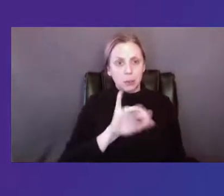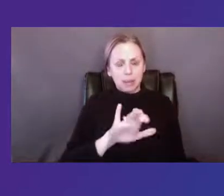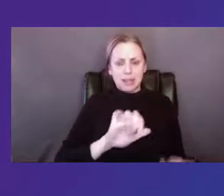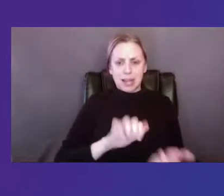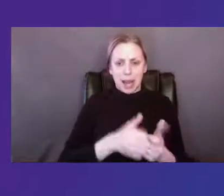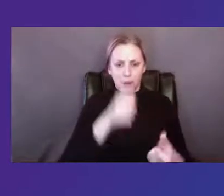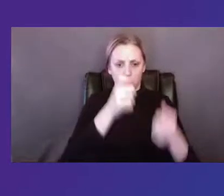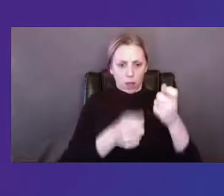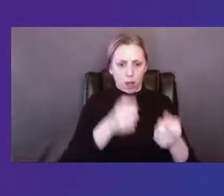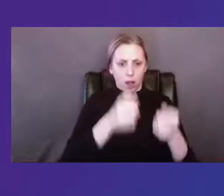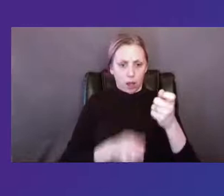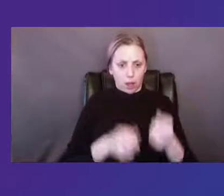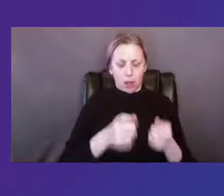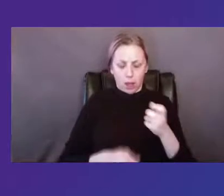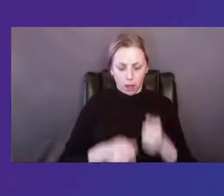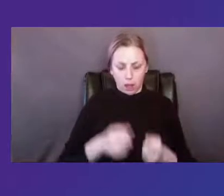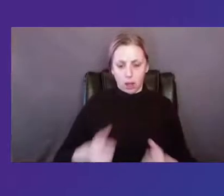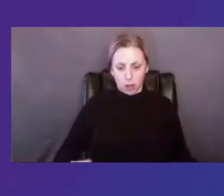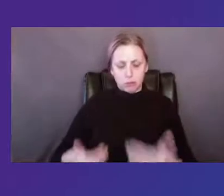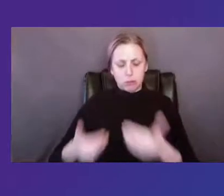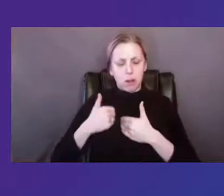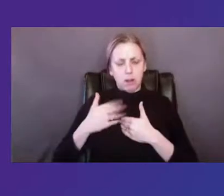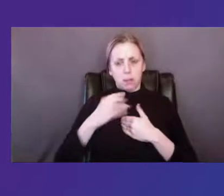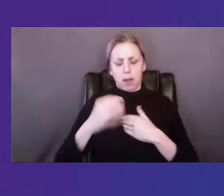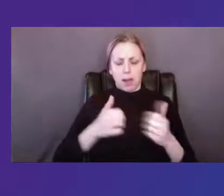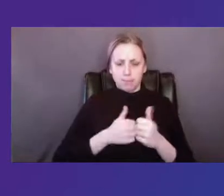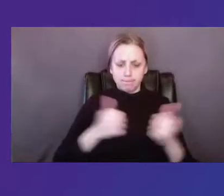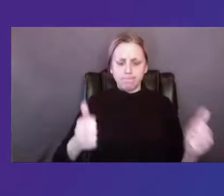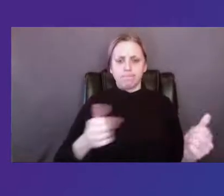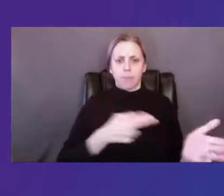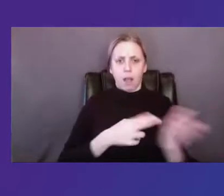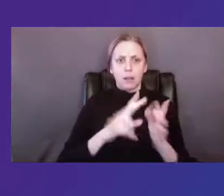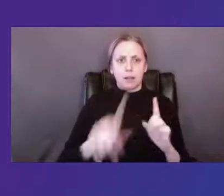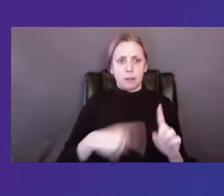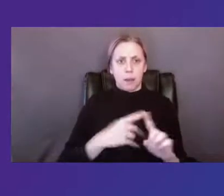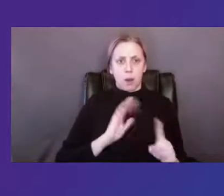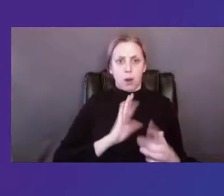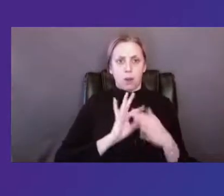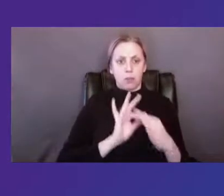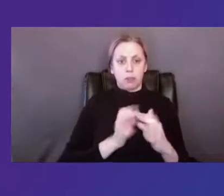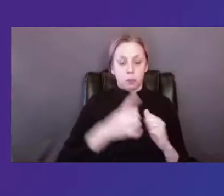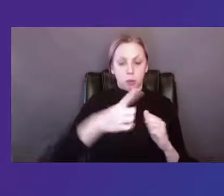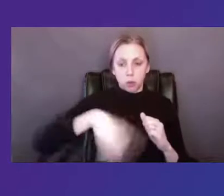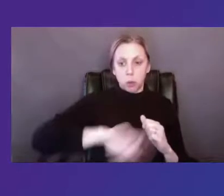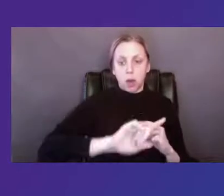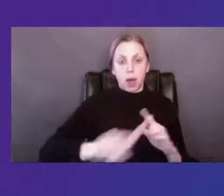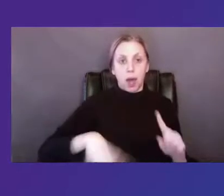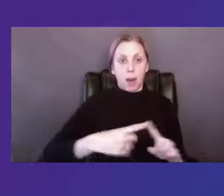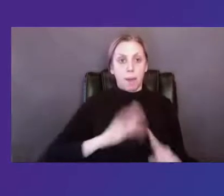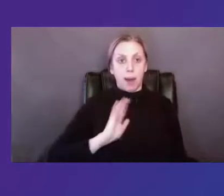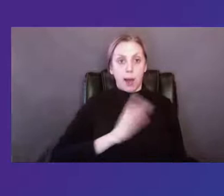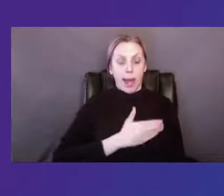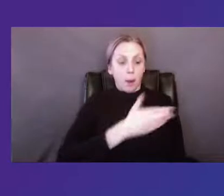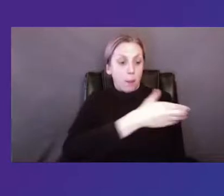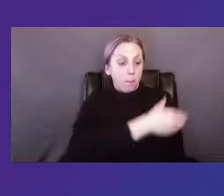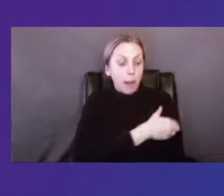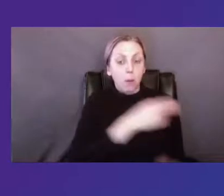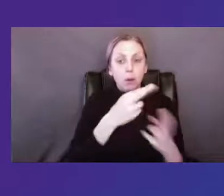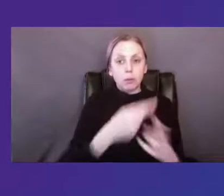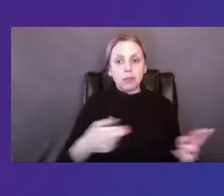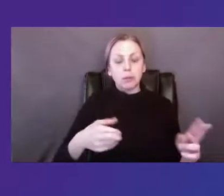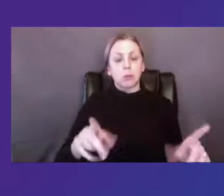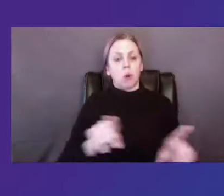accountable and transparent in our relationships to you about our power resources and